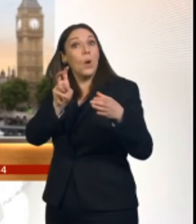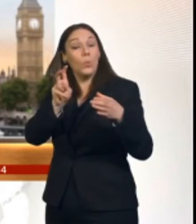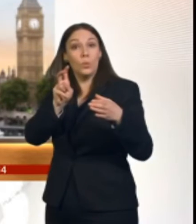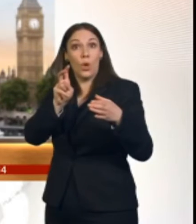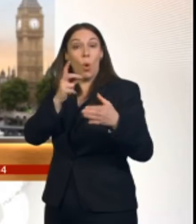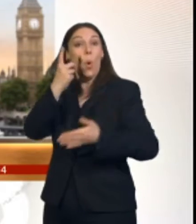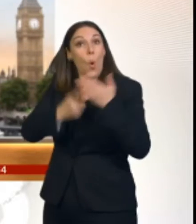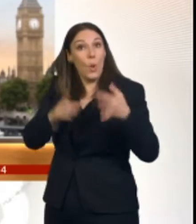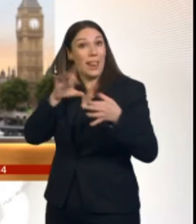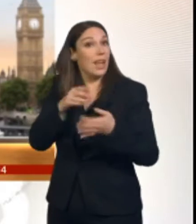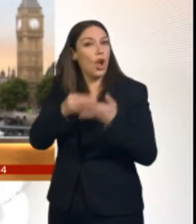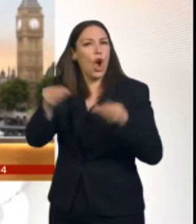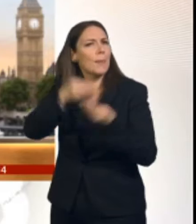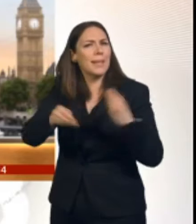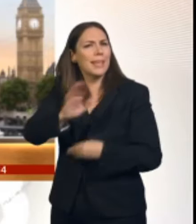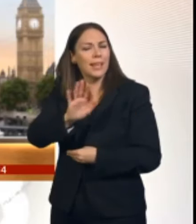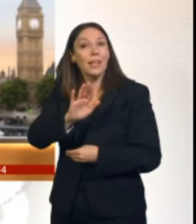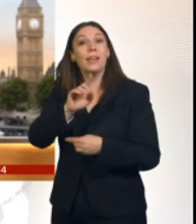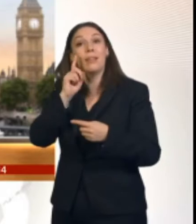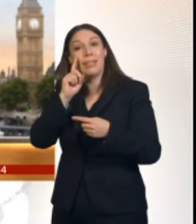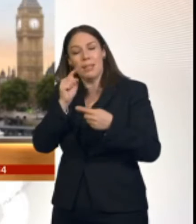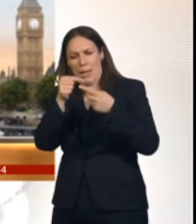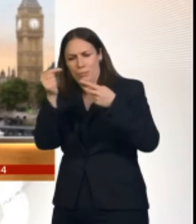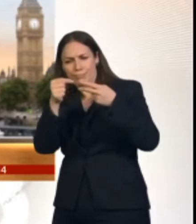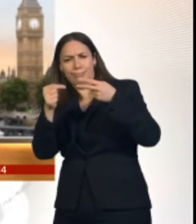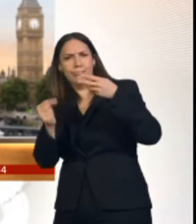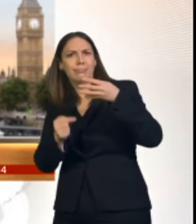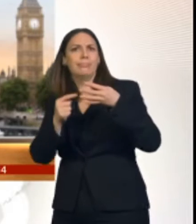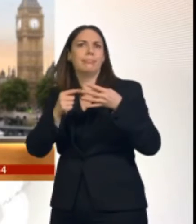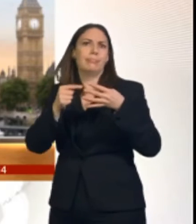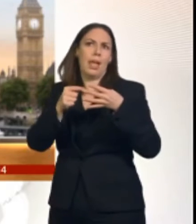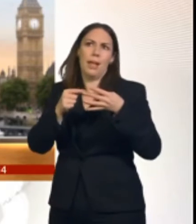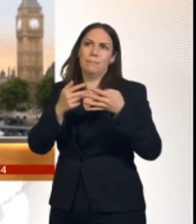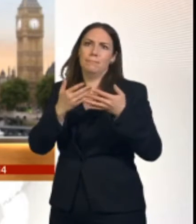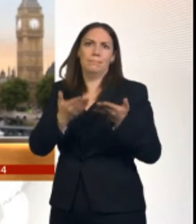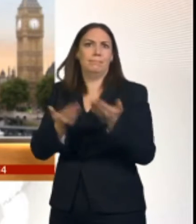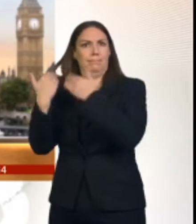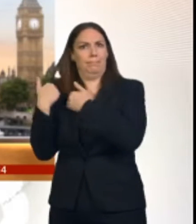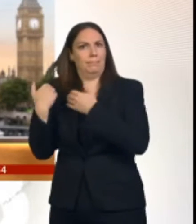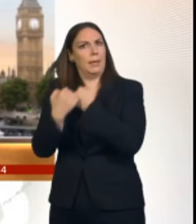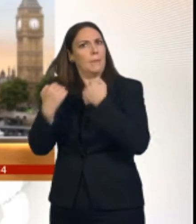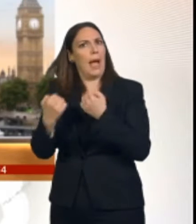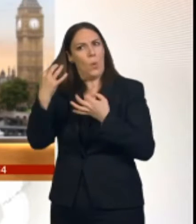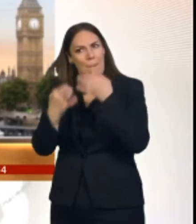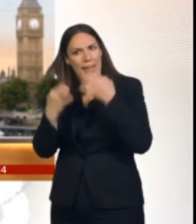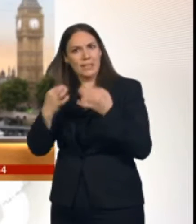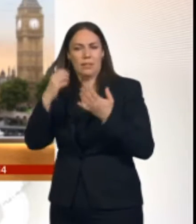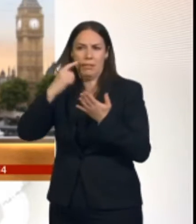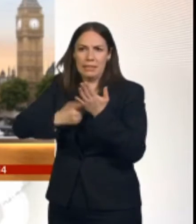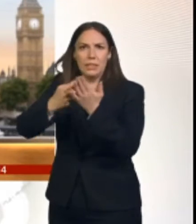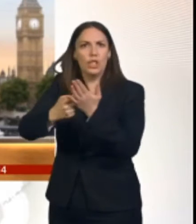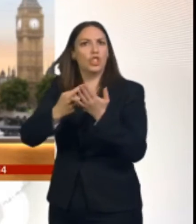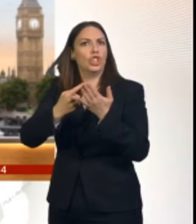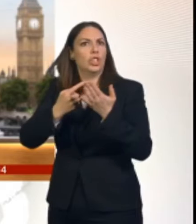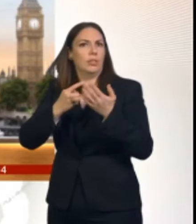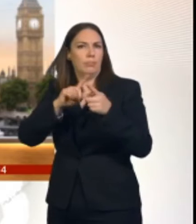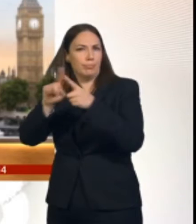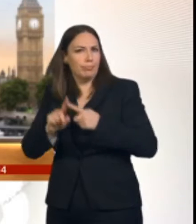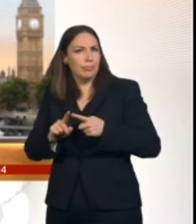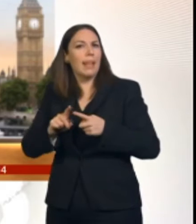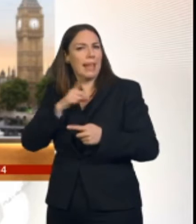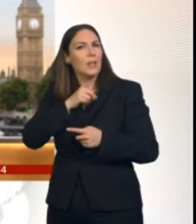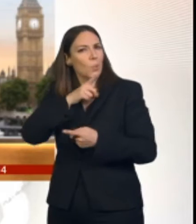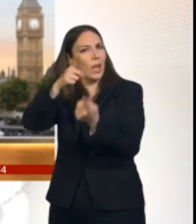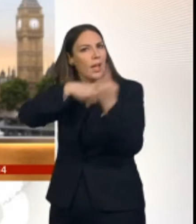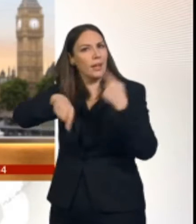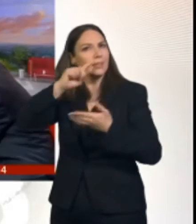political and constitutional benefits of exiting the European Union. That was what drove the decision in the referendum